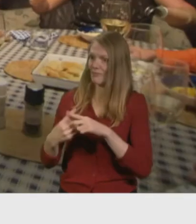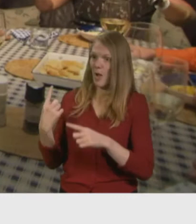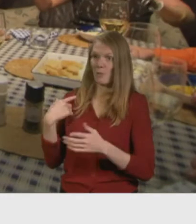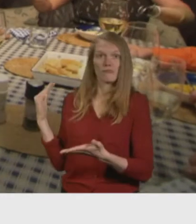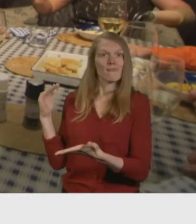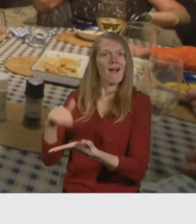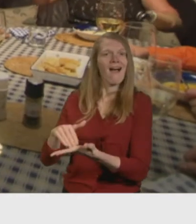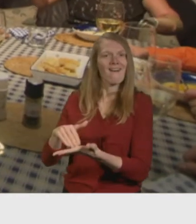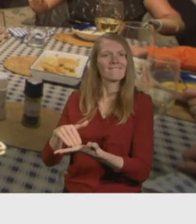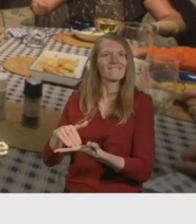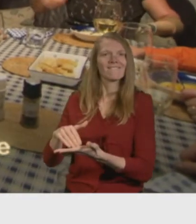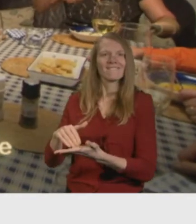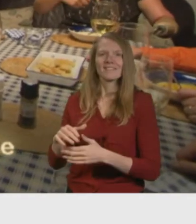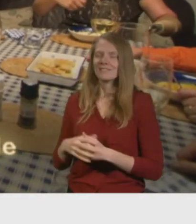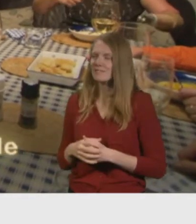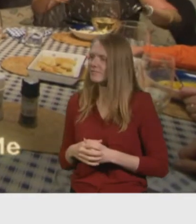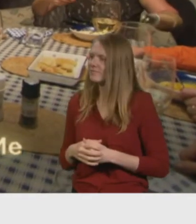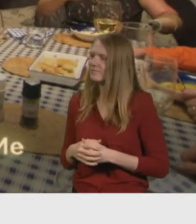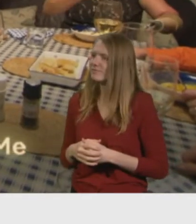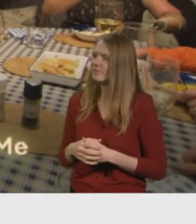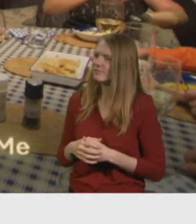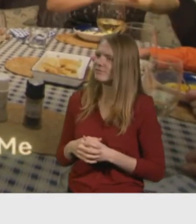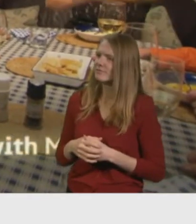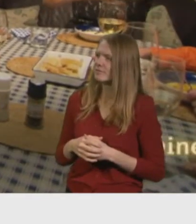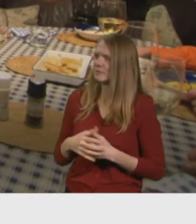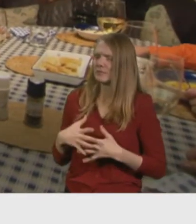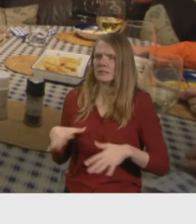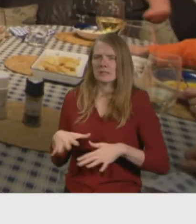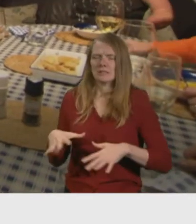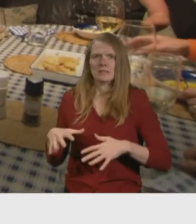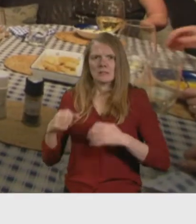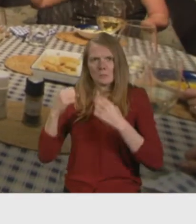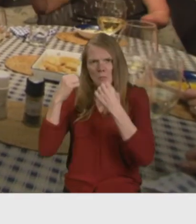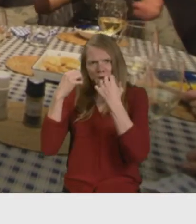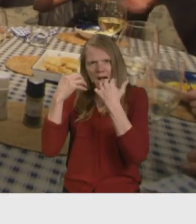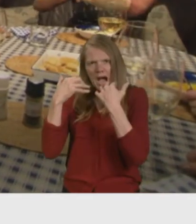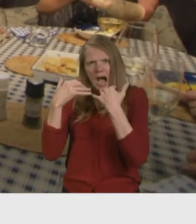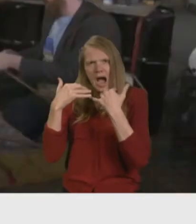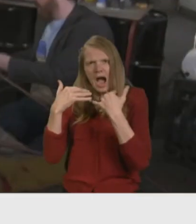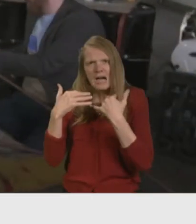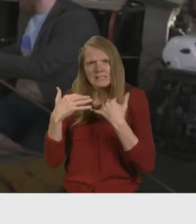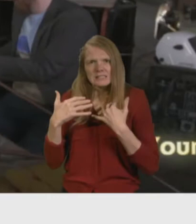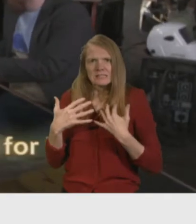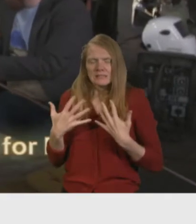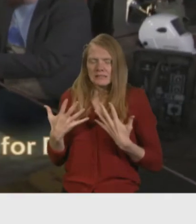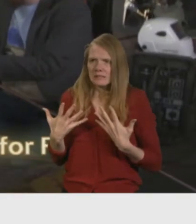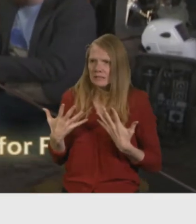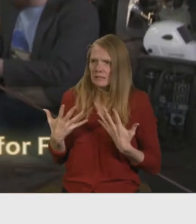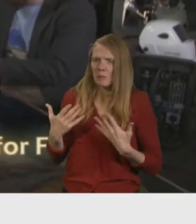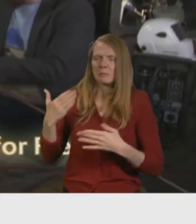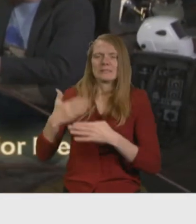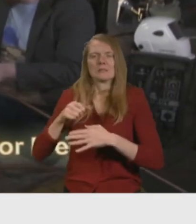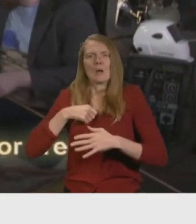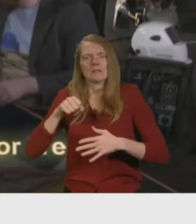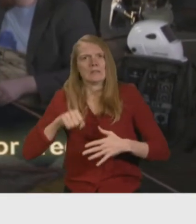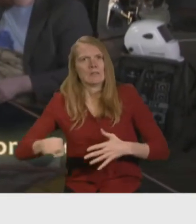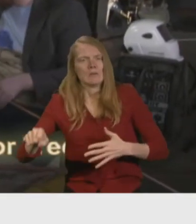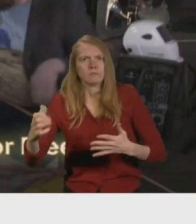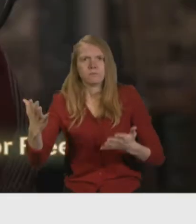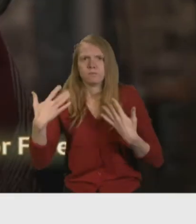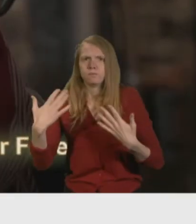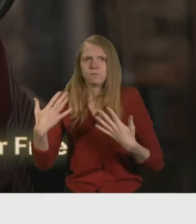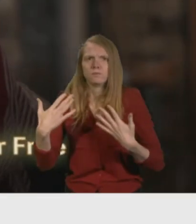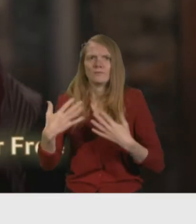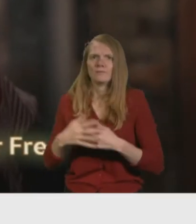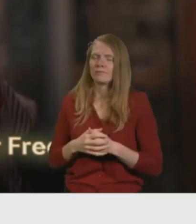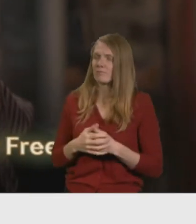Someone jump in or do the show. Bit of sweat. Whoa! It's out the window. I think a lot of people don't realise that when you've